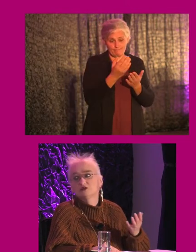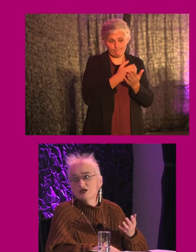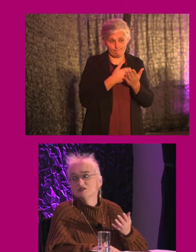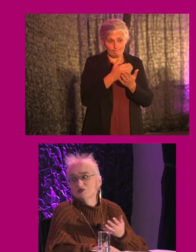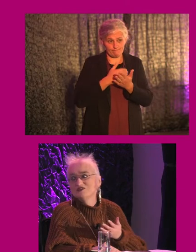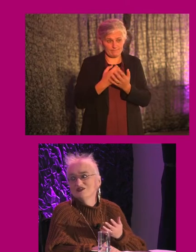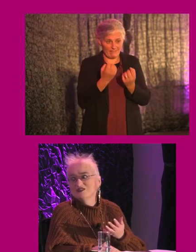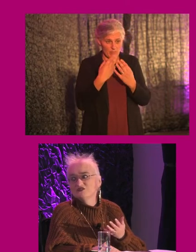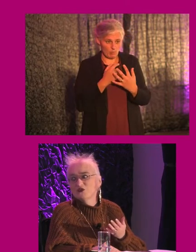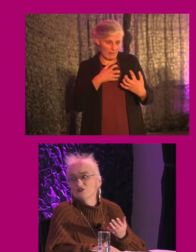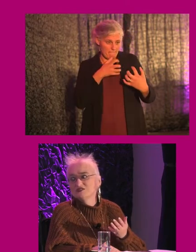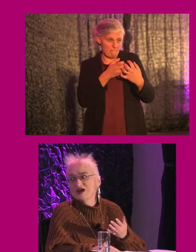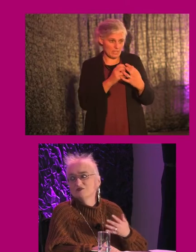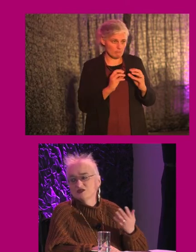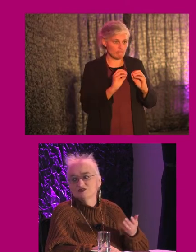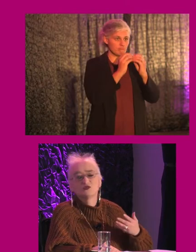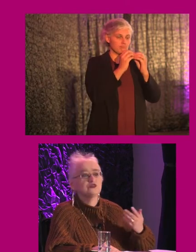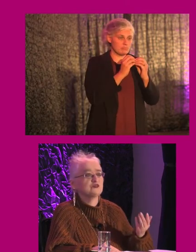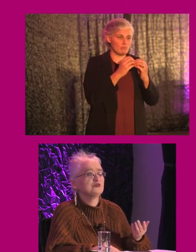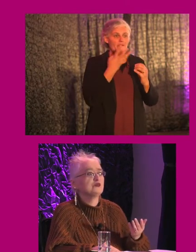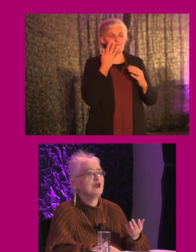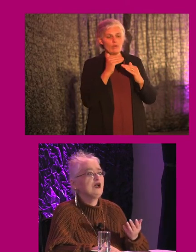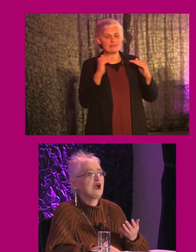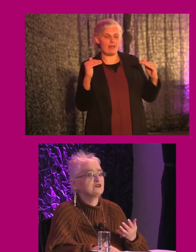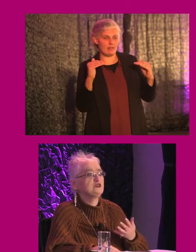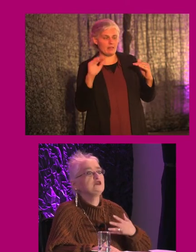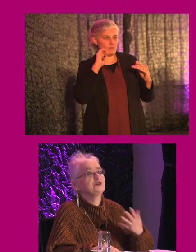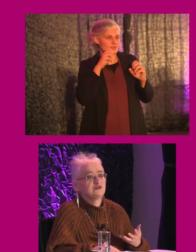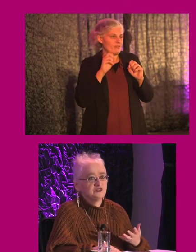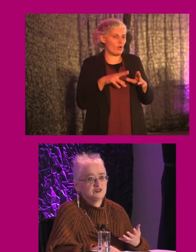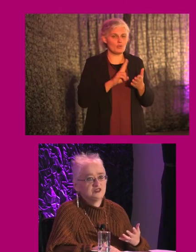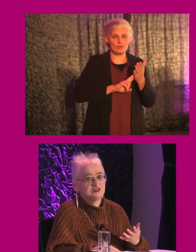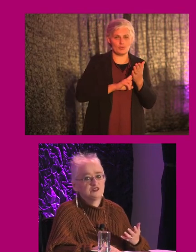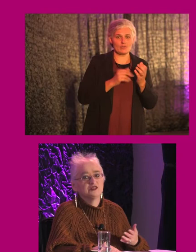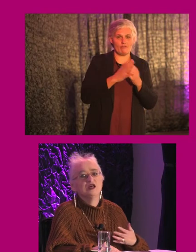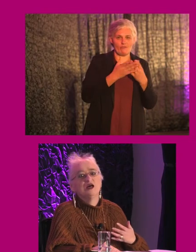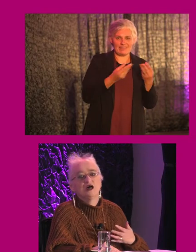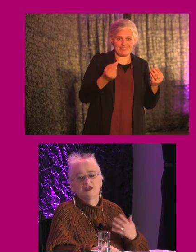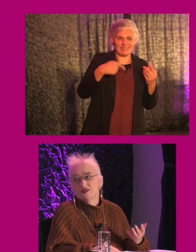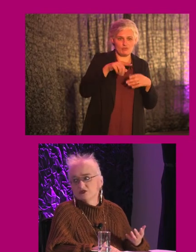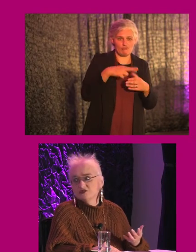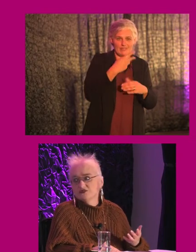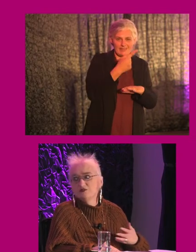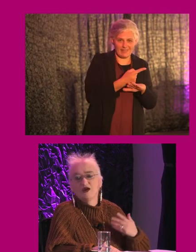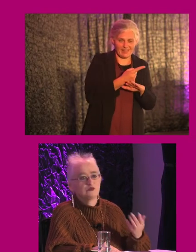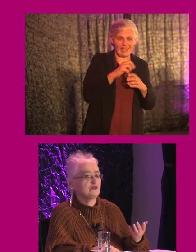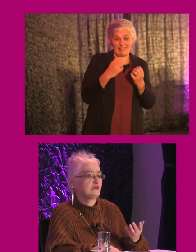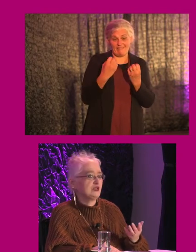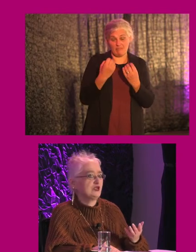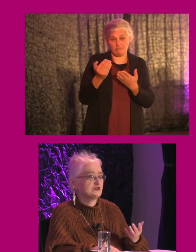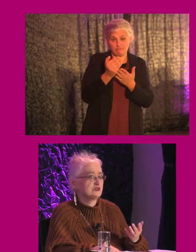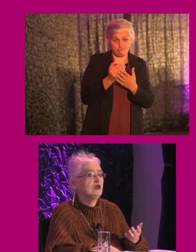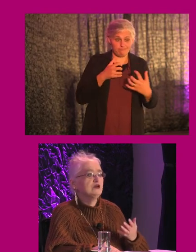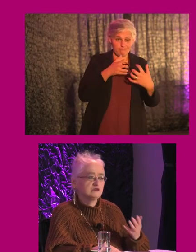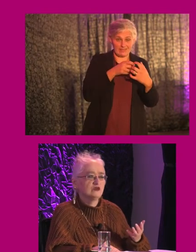will now address with the fourth stand because of course through actually using the facilities and getting user feedback we've